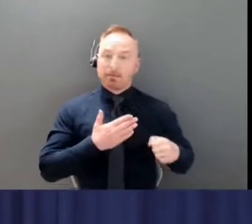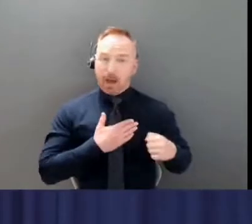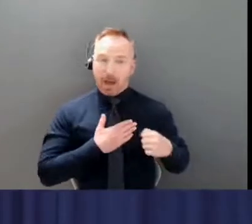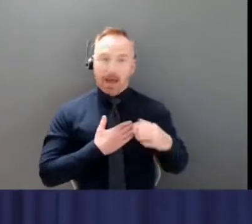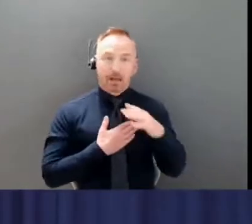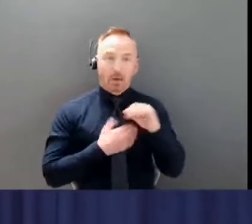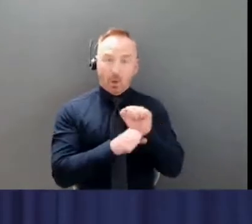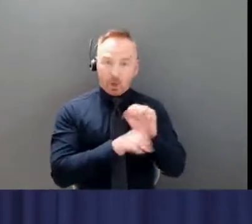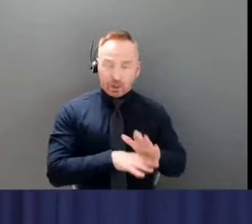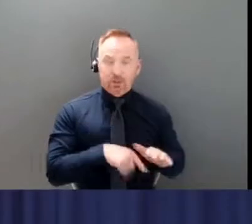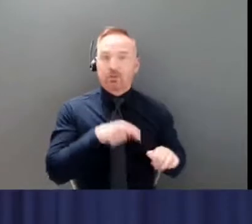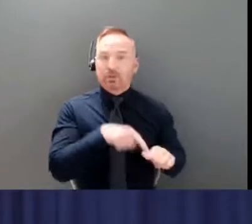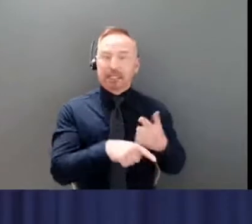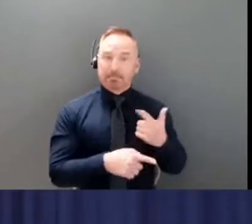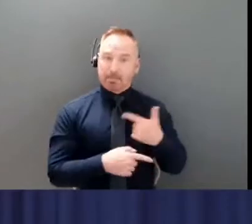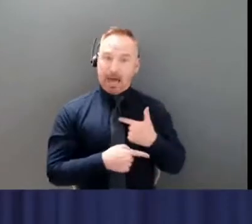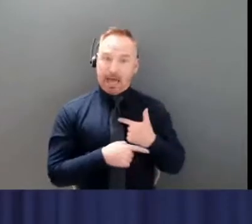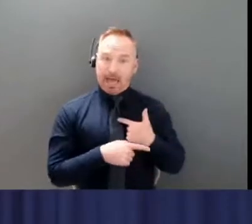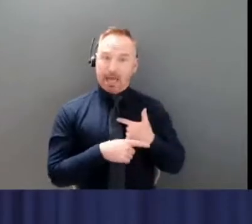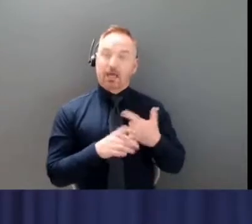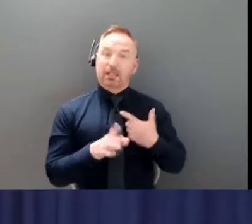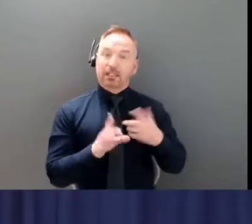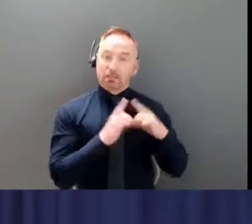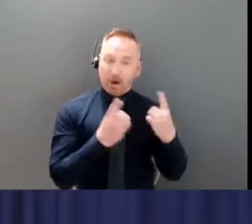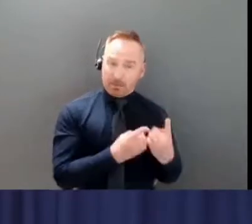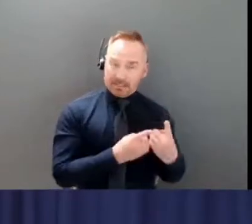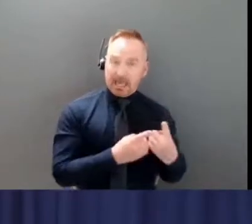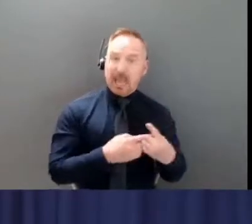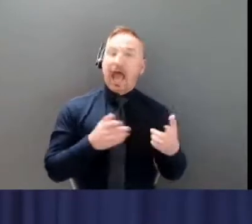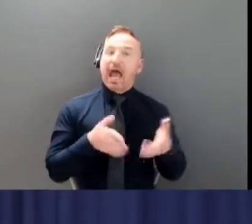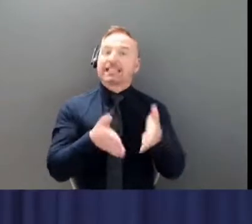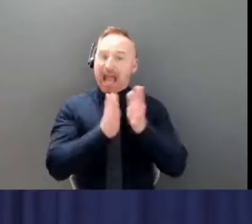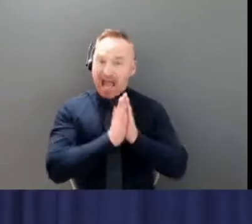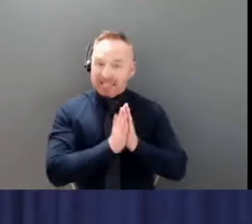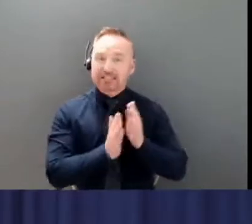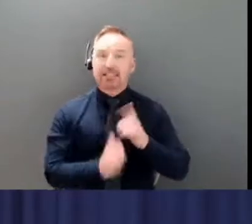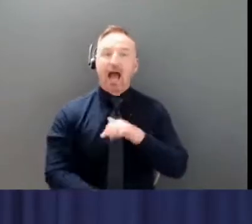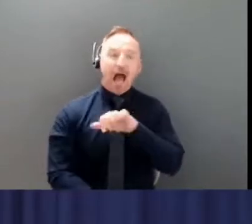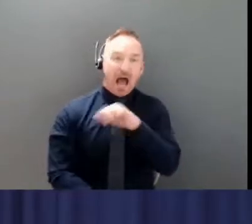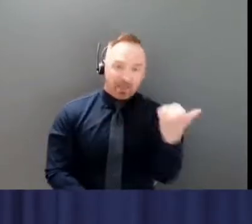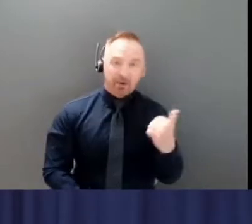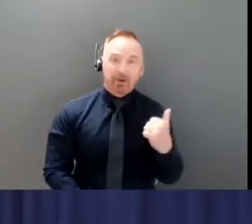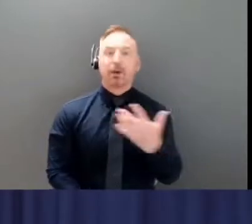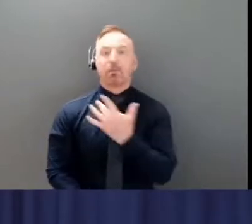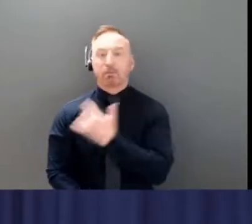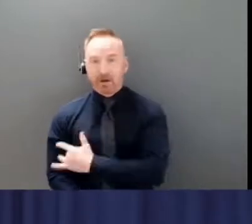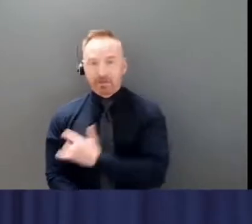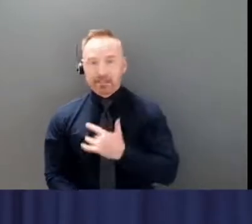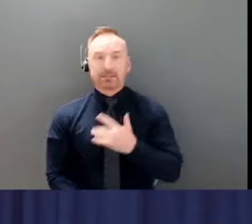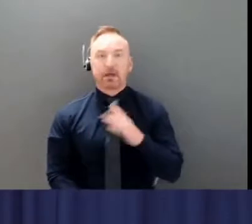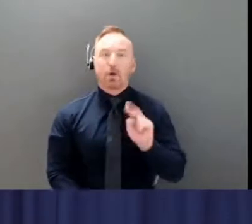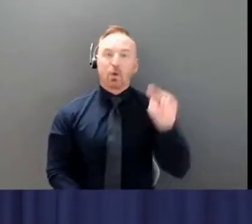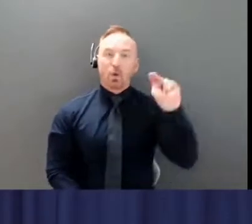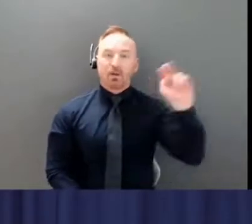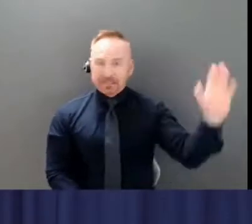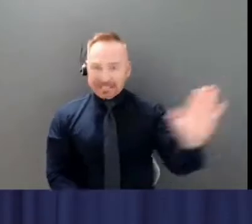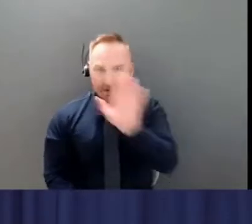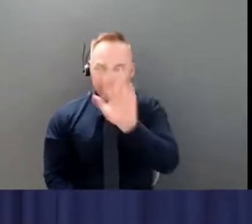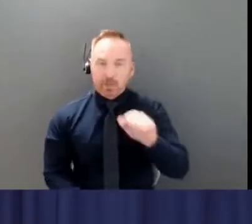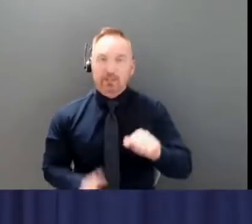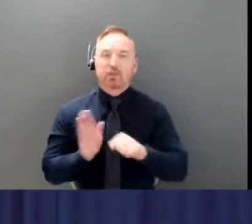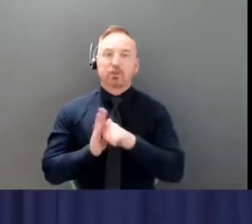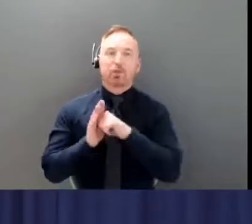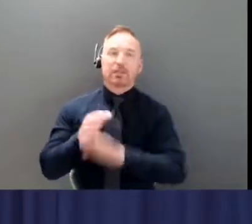and territories to request support to deal with our current situation. We need people to support